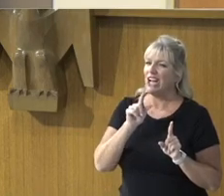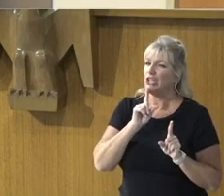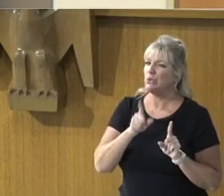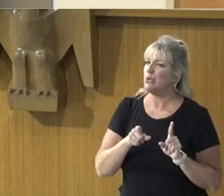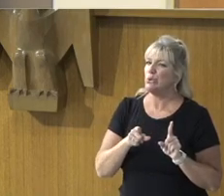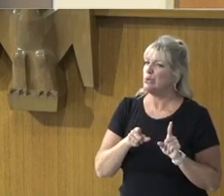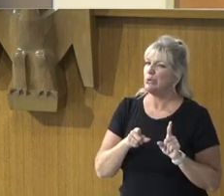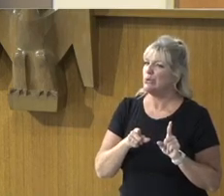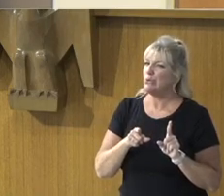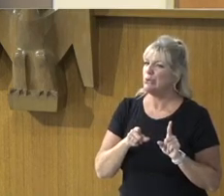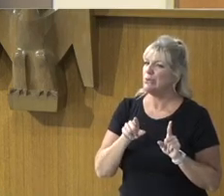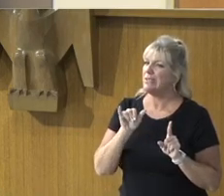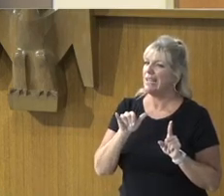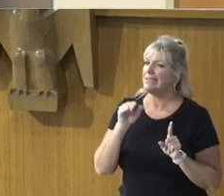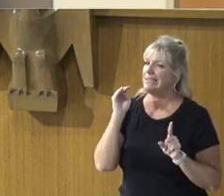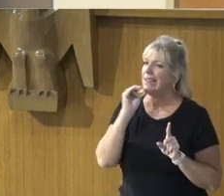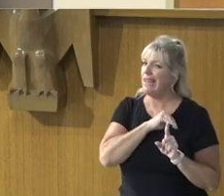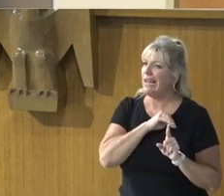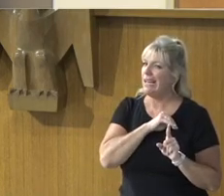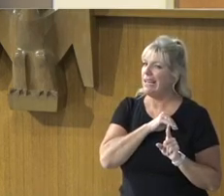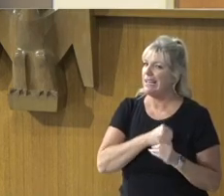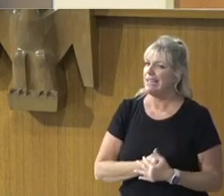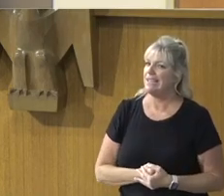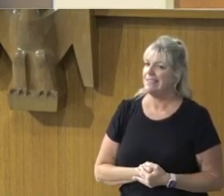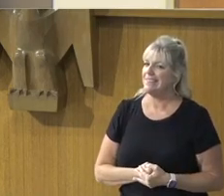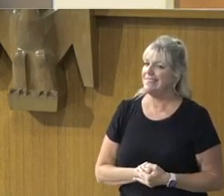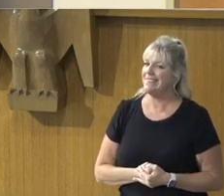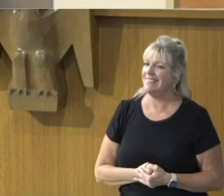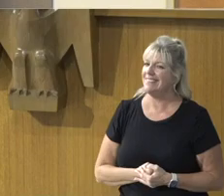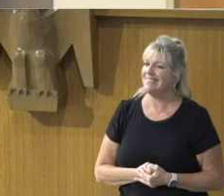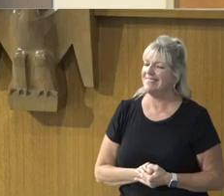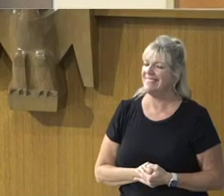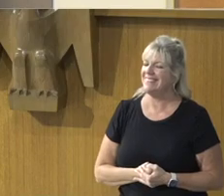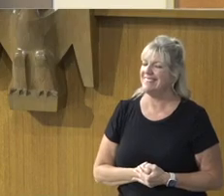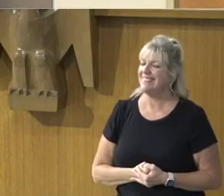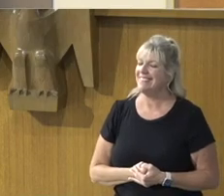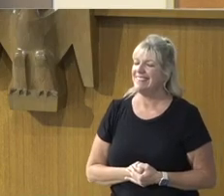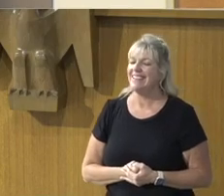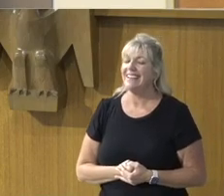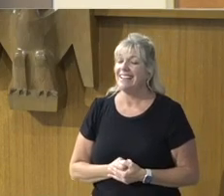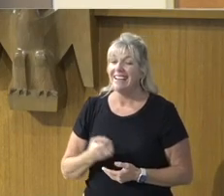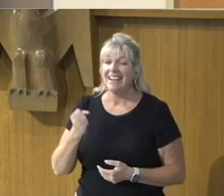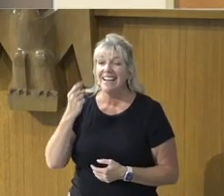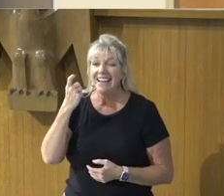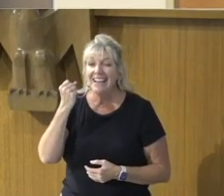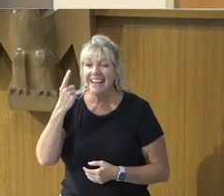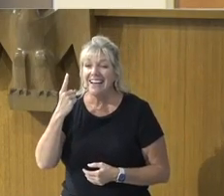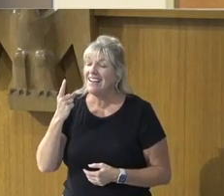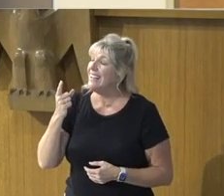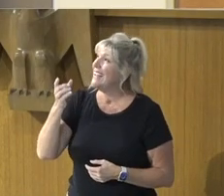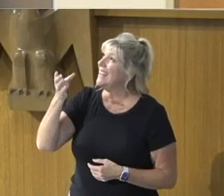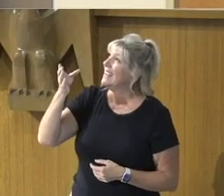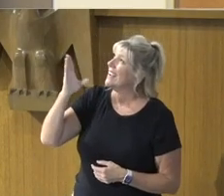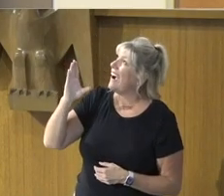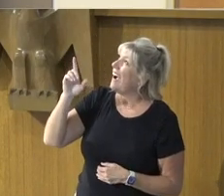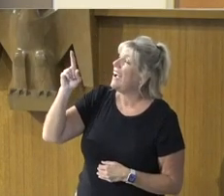Croc, Of compost, You see, God is, Larger,